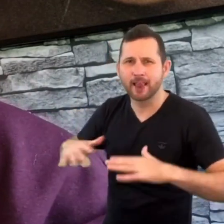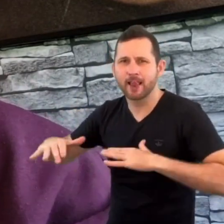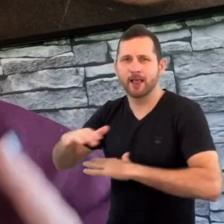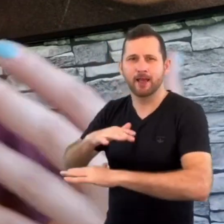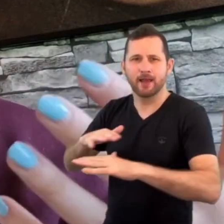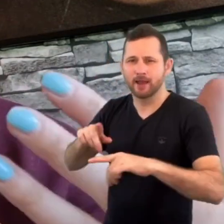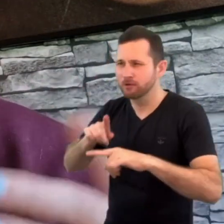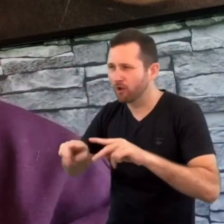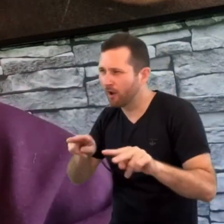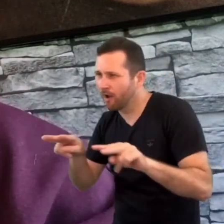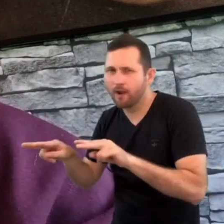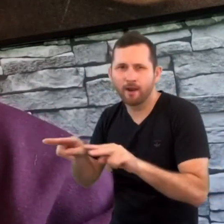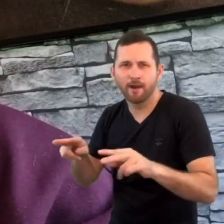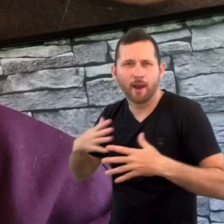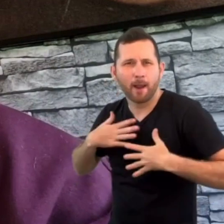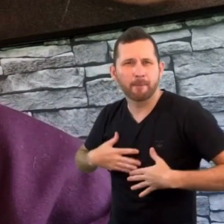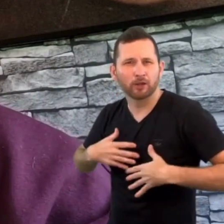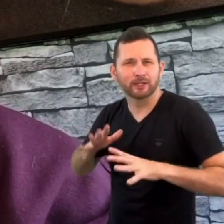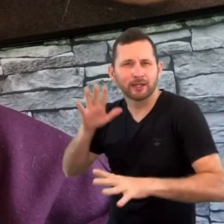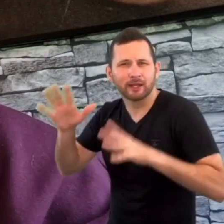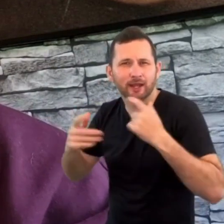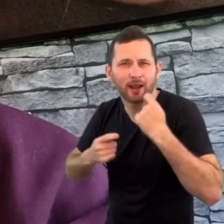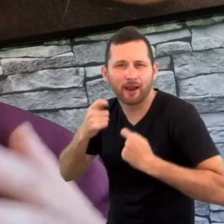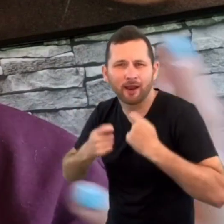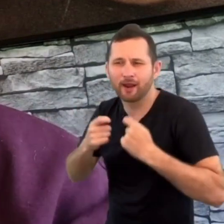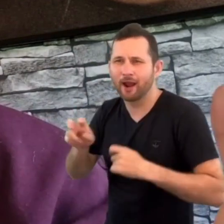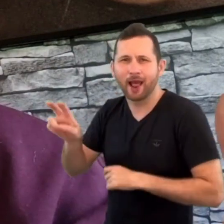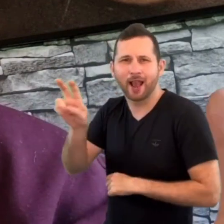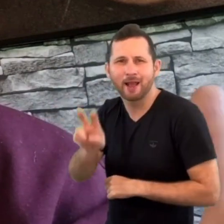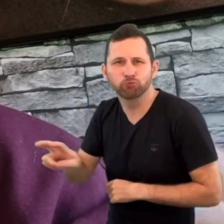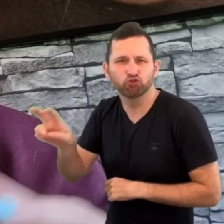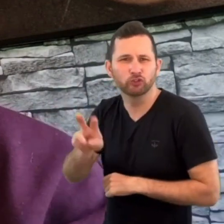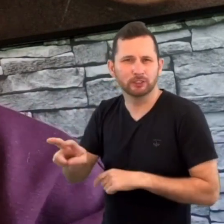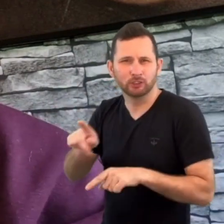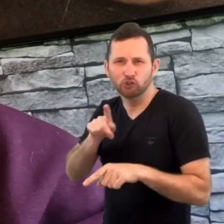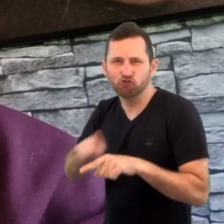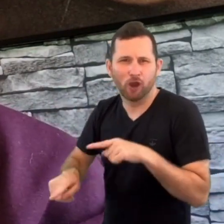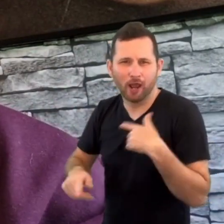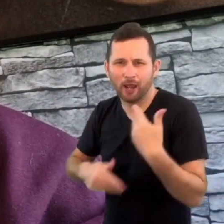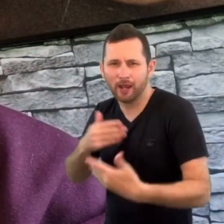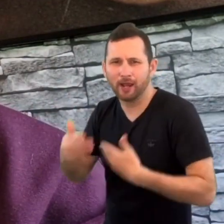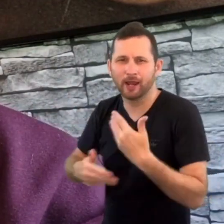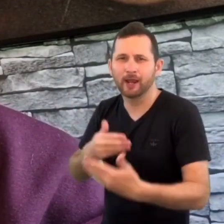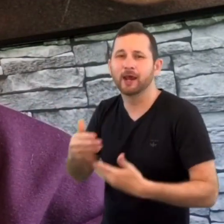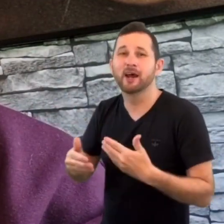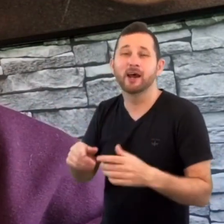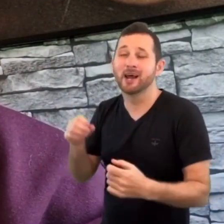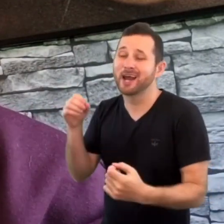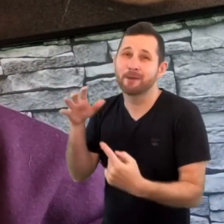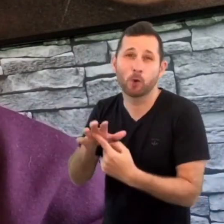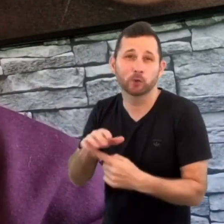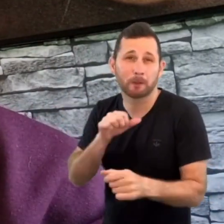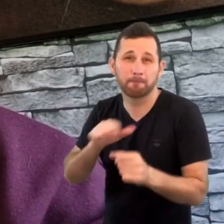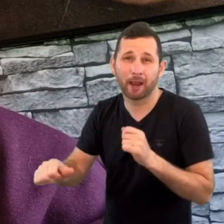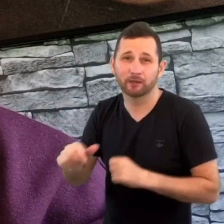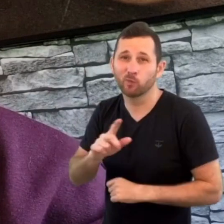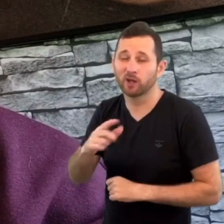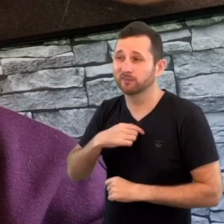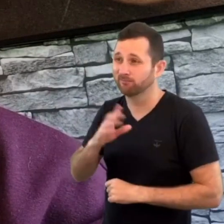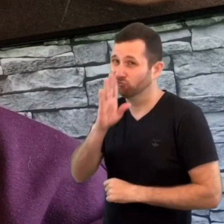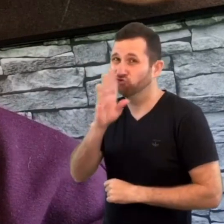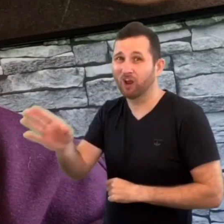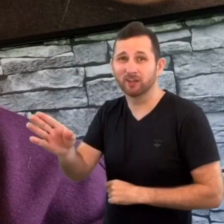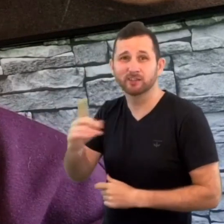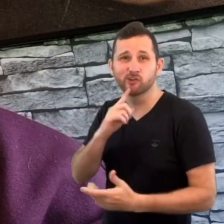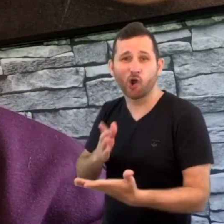senses you know my eyes um body language trying to read where I can um but ultimately be honest with my teammates if